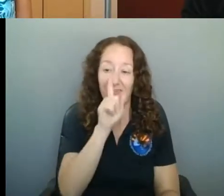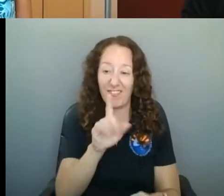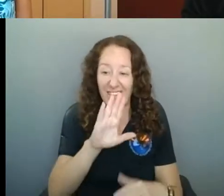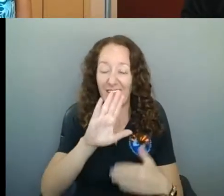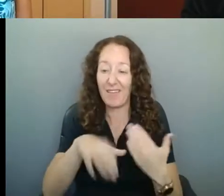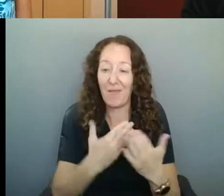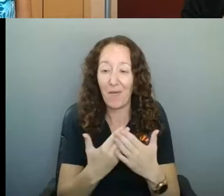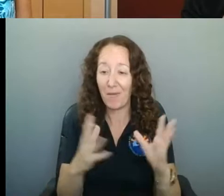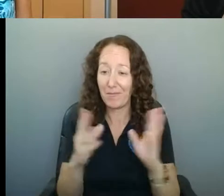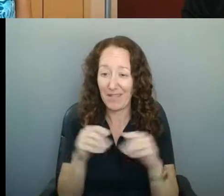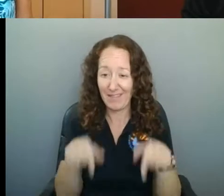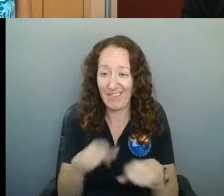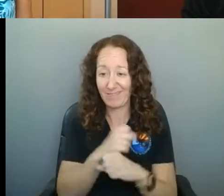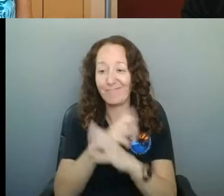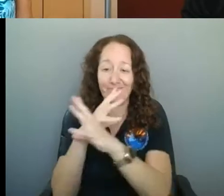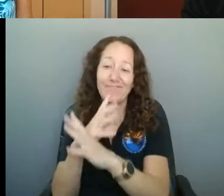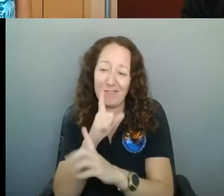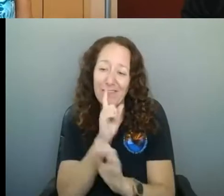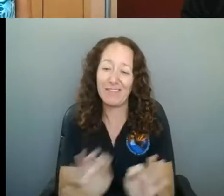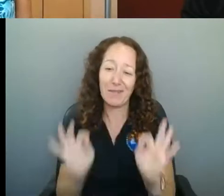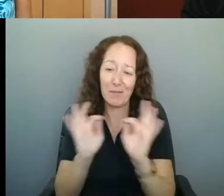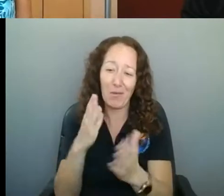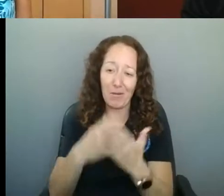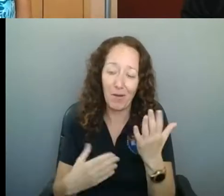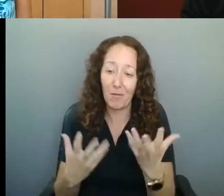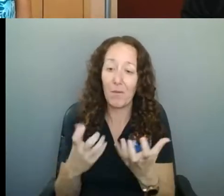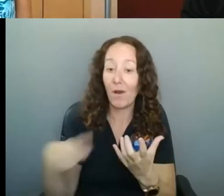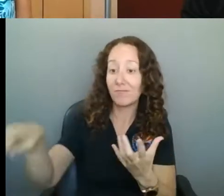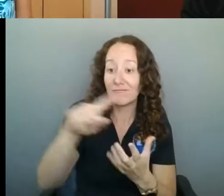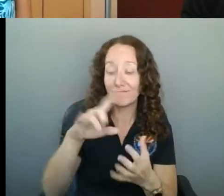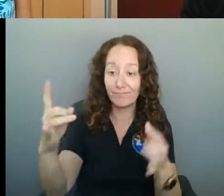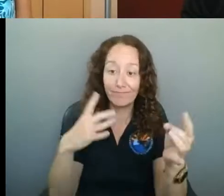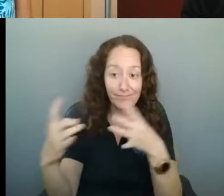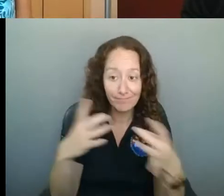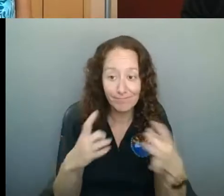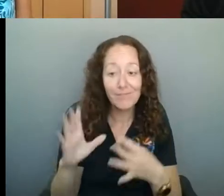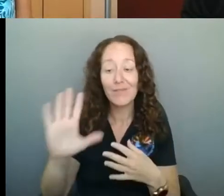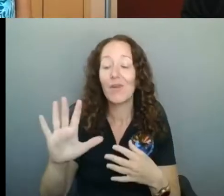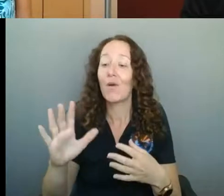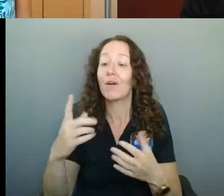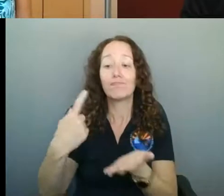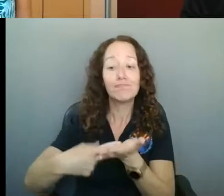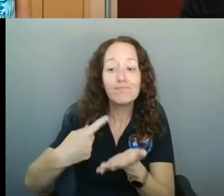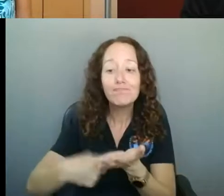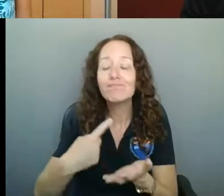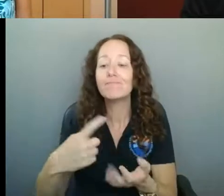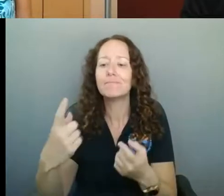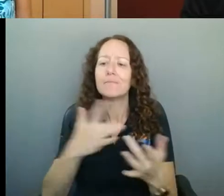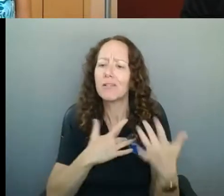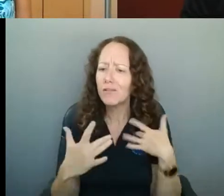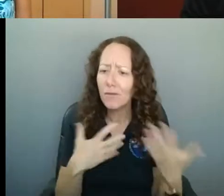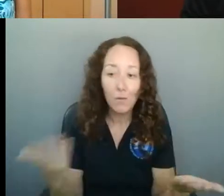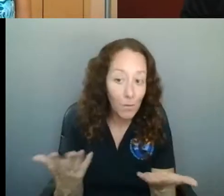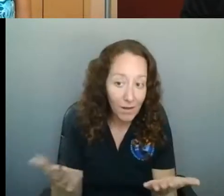hall is we want to get everyone involved in the conversation. We want to hear your concerns, your questions, and really hopefully